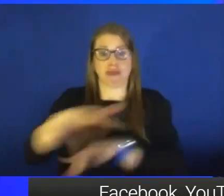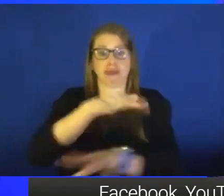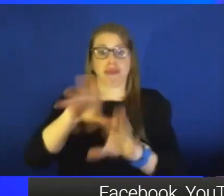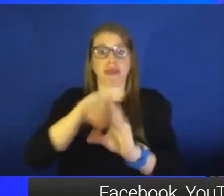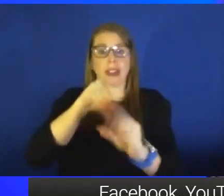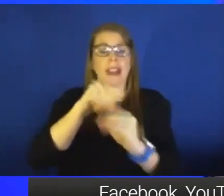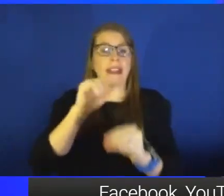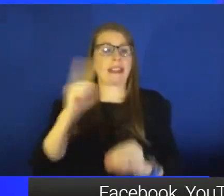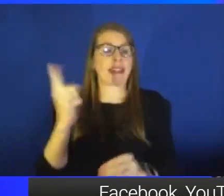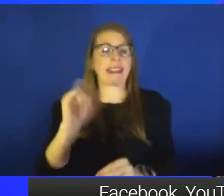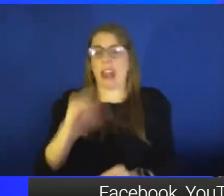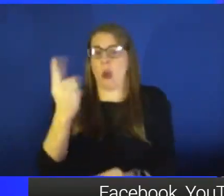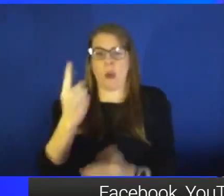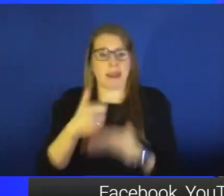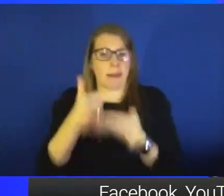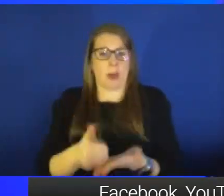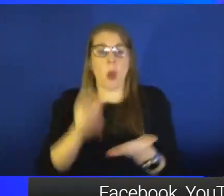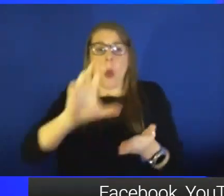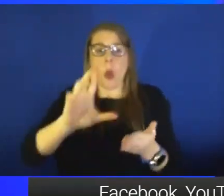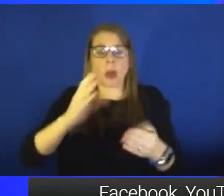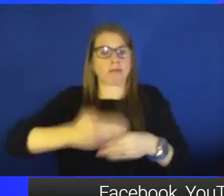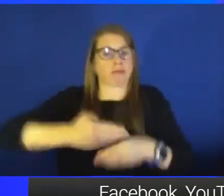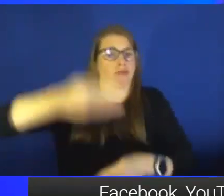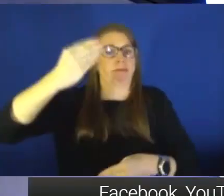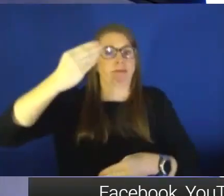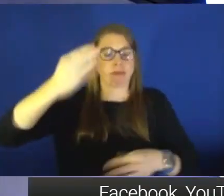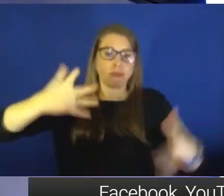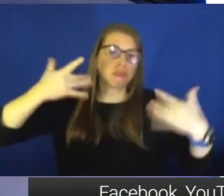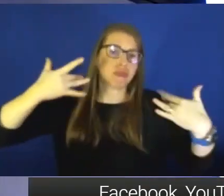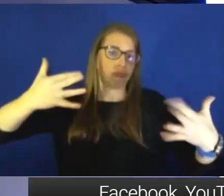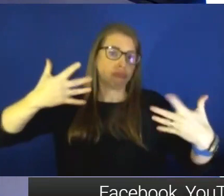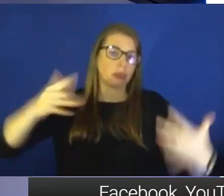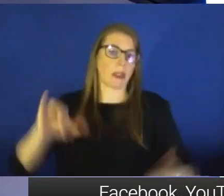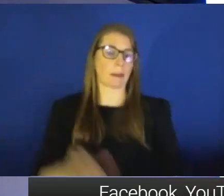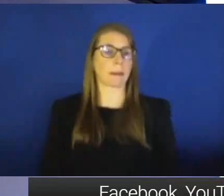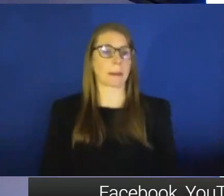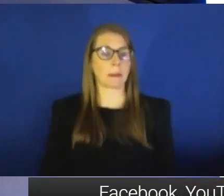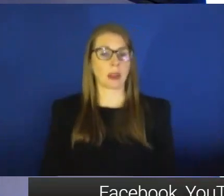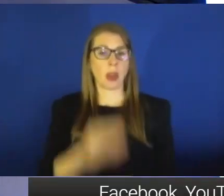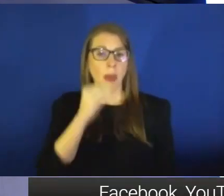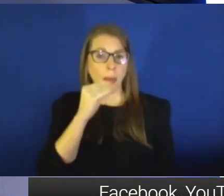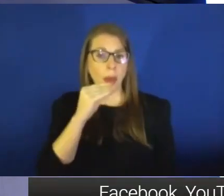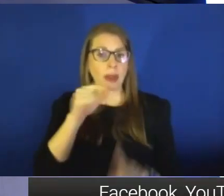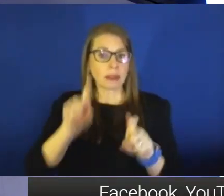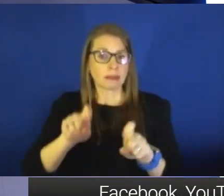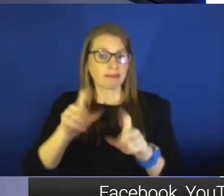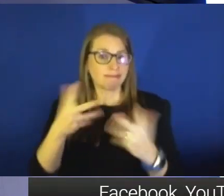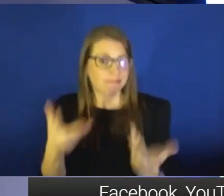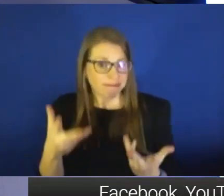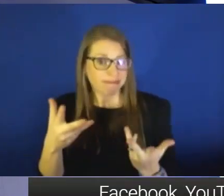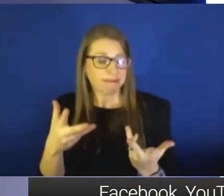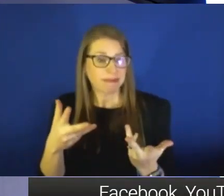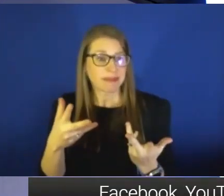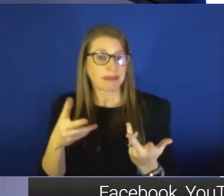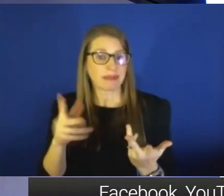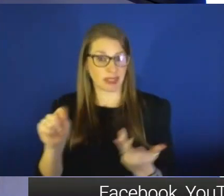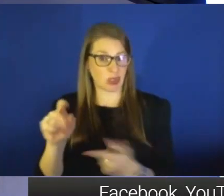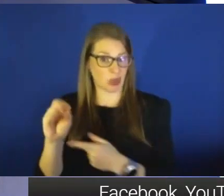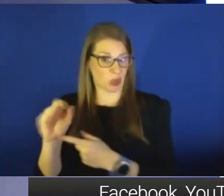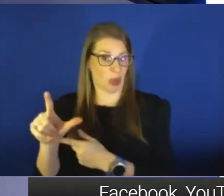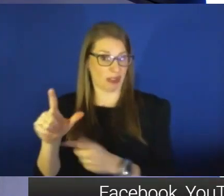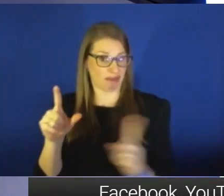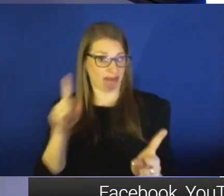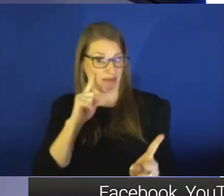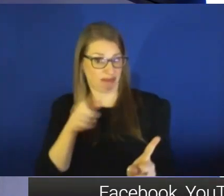help. Or they may be more likely to open windows, et cetera. Your thoughts on the breathalyzer, just another tool out there to help people get tested and